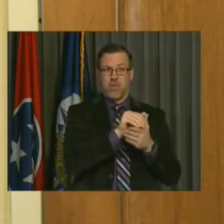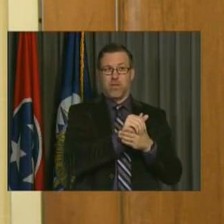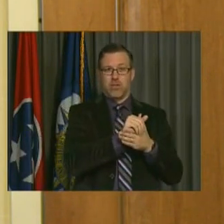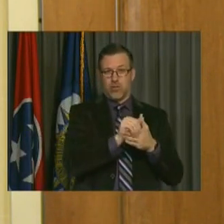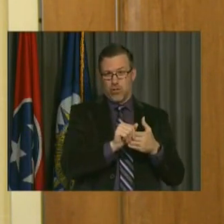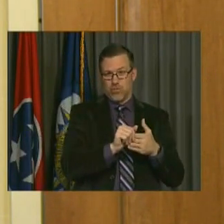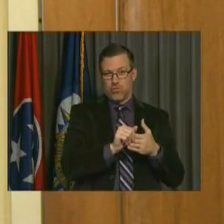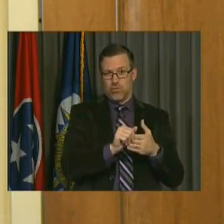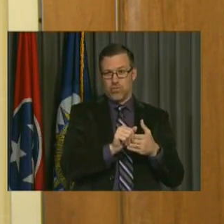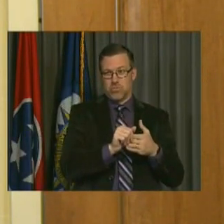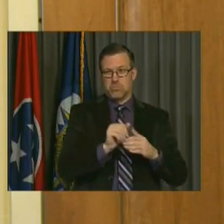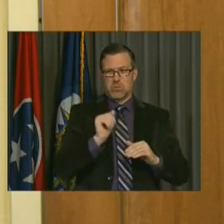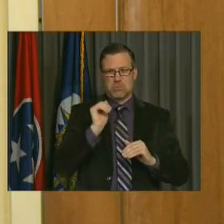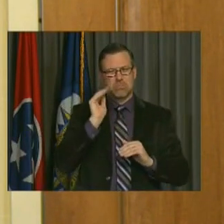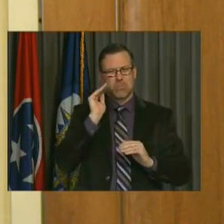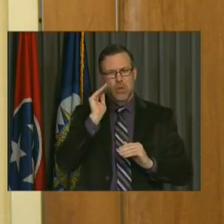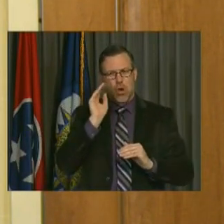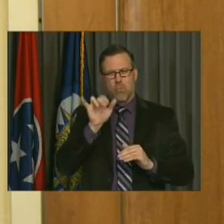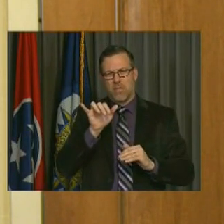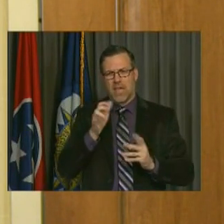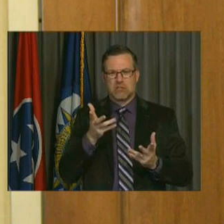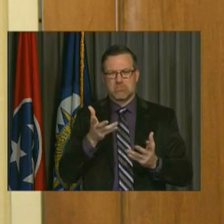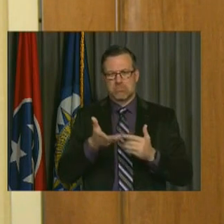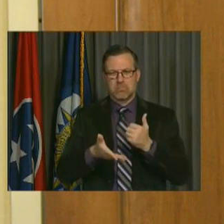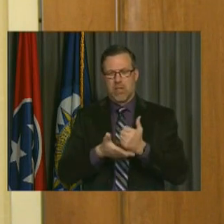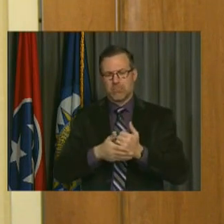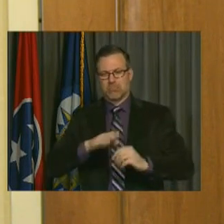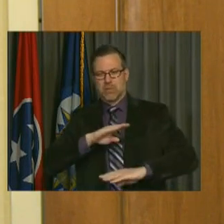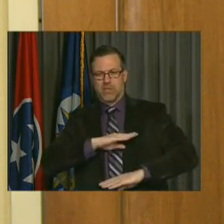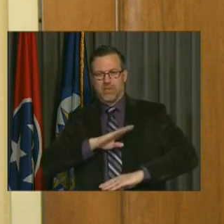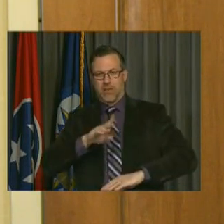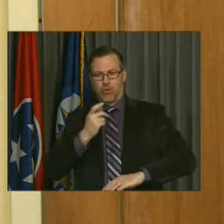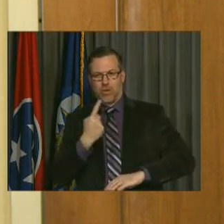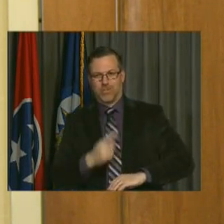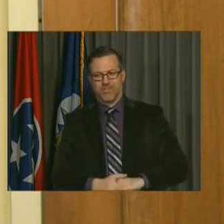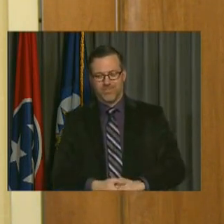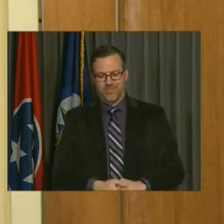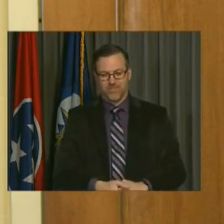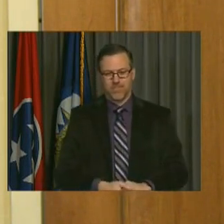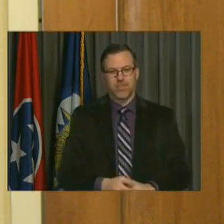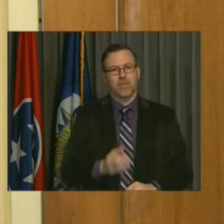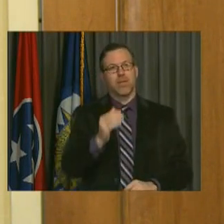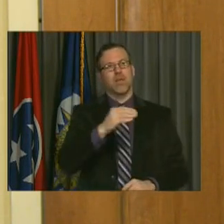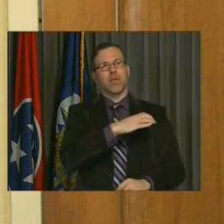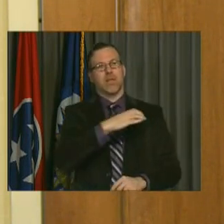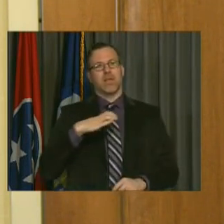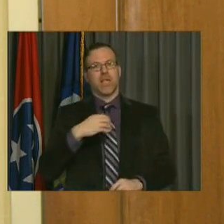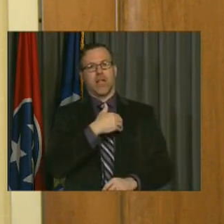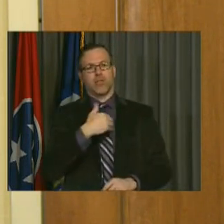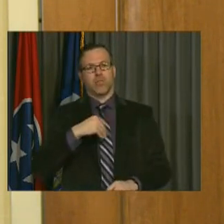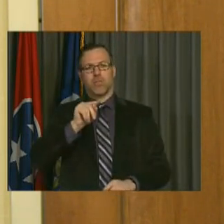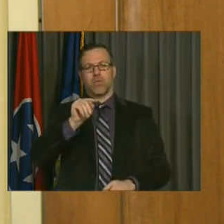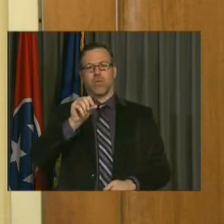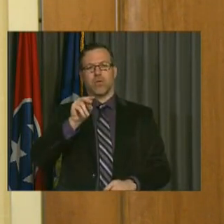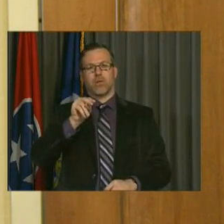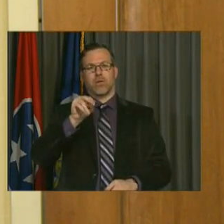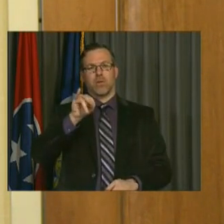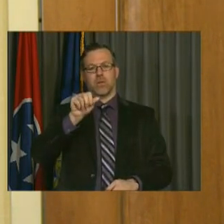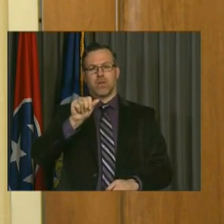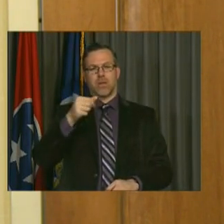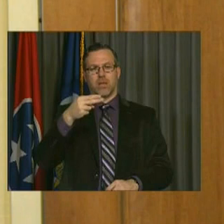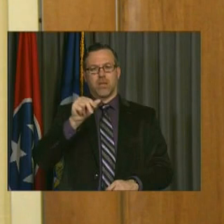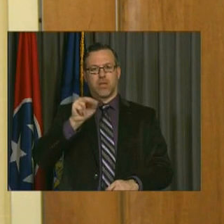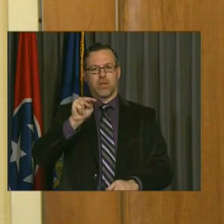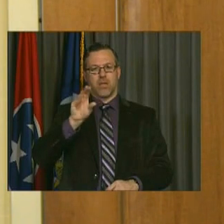a nice rule of thumb, at least here for today. Our next question comes from Council Member Tanya Hancock. Council